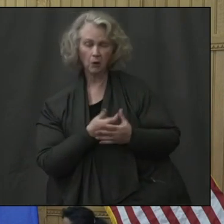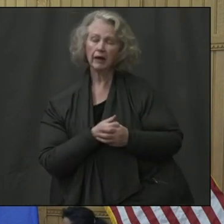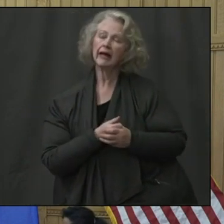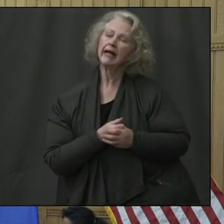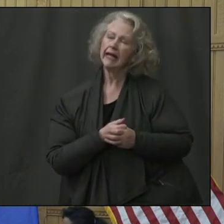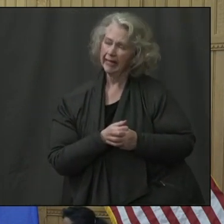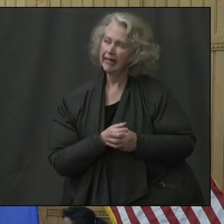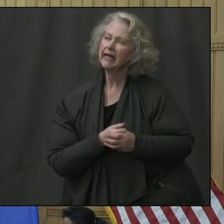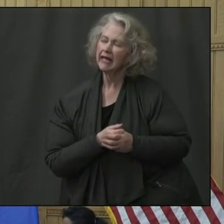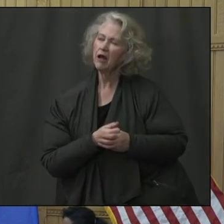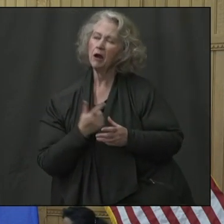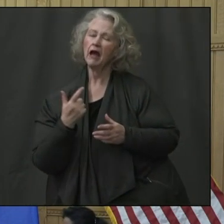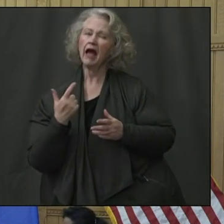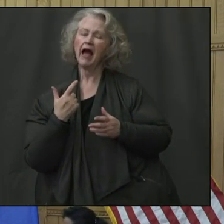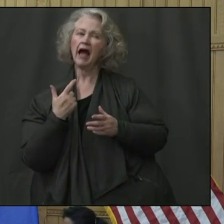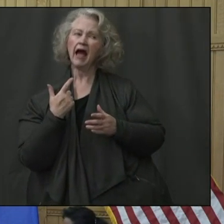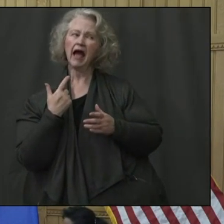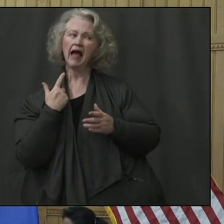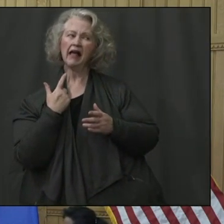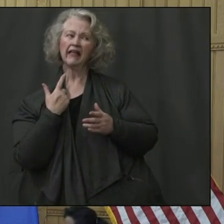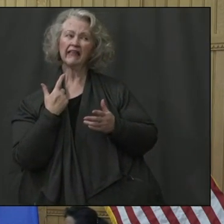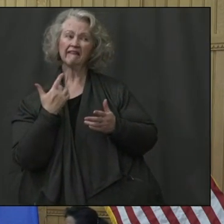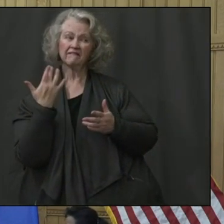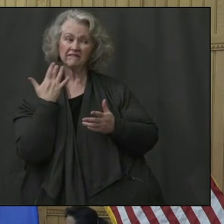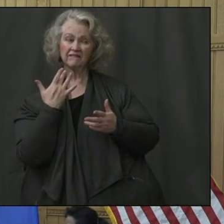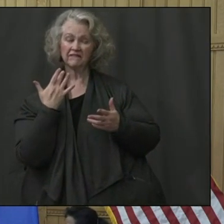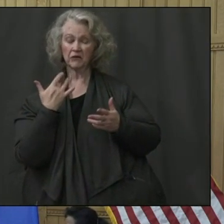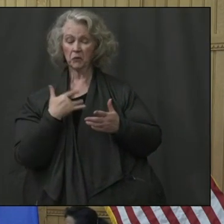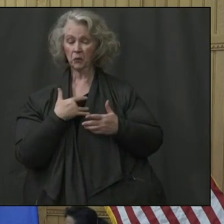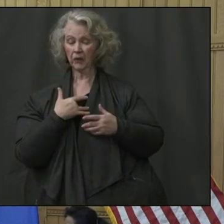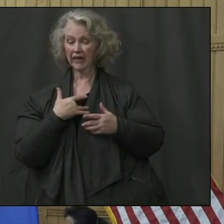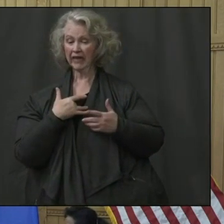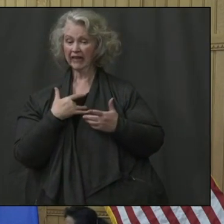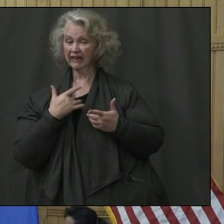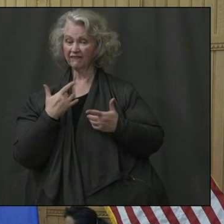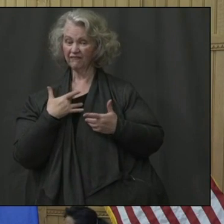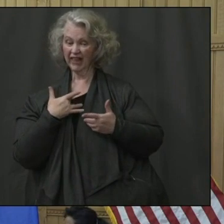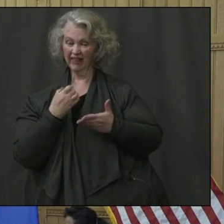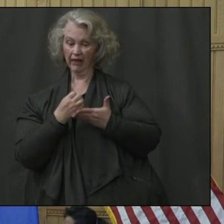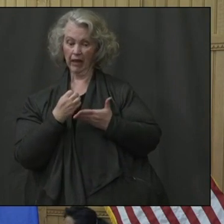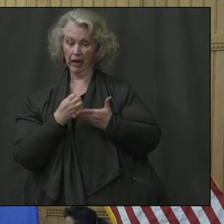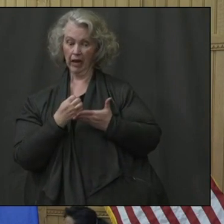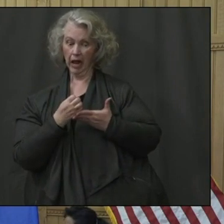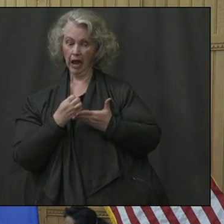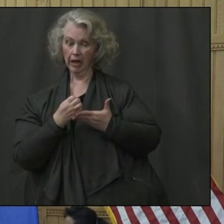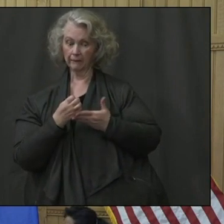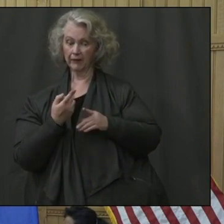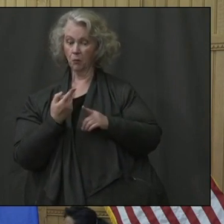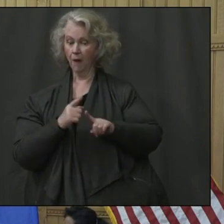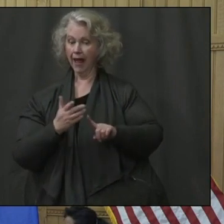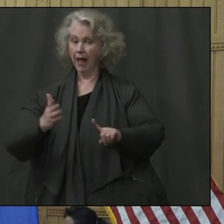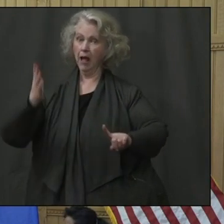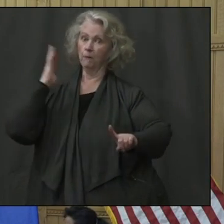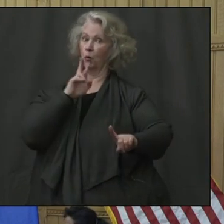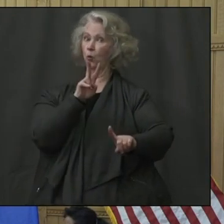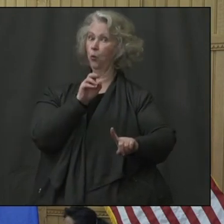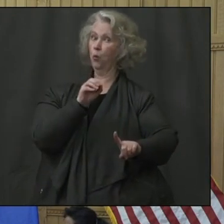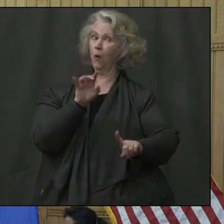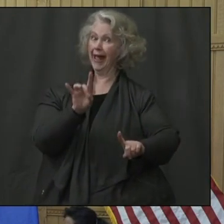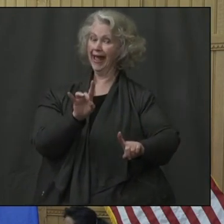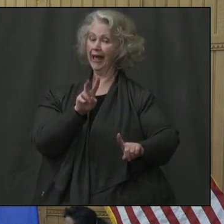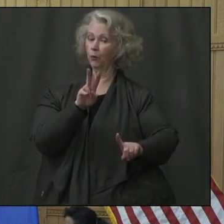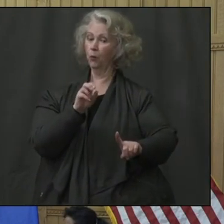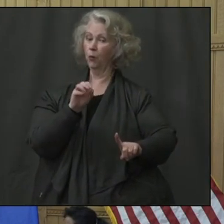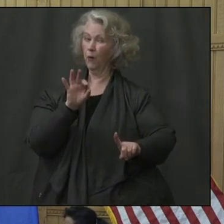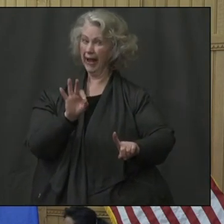yes, yes, Governor, and thank you for the question. If, we were to have an economic downturn similar to what we experienced in 2008-2009 and we look back at that